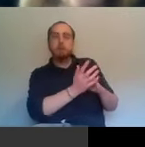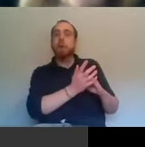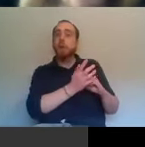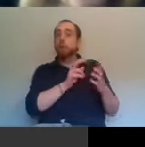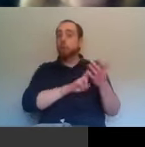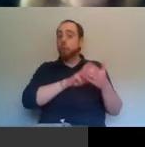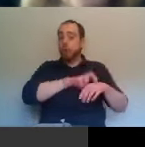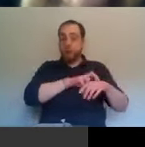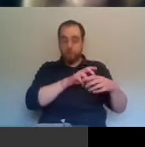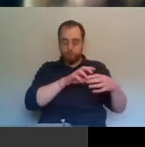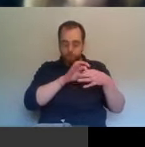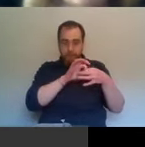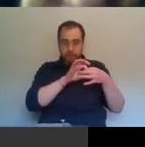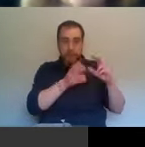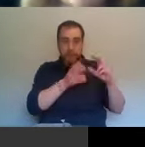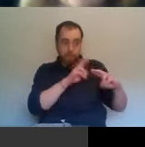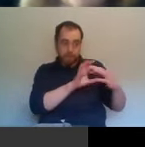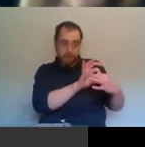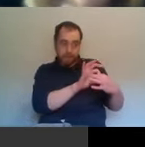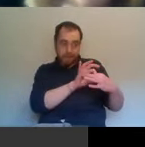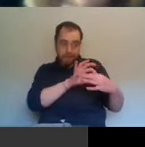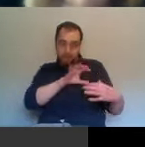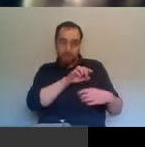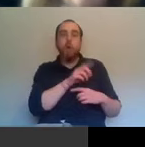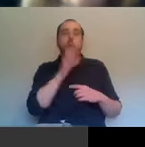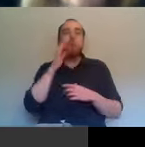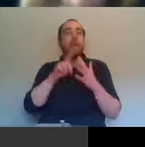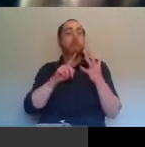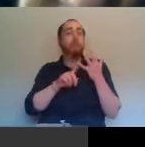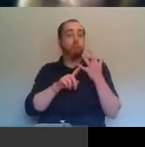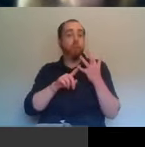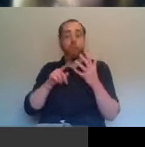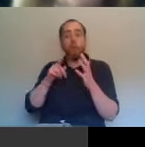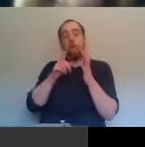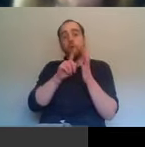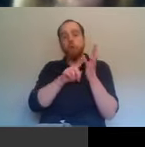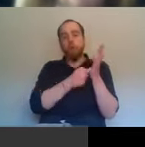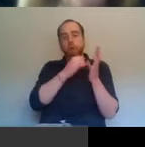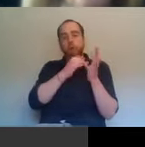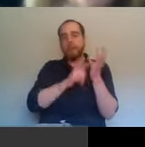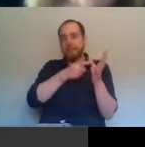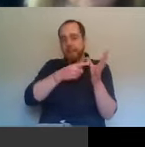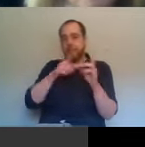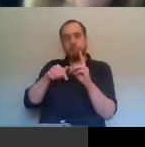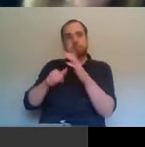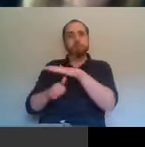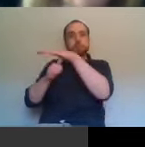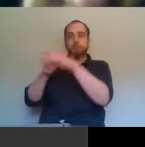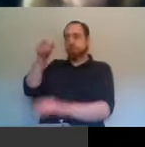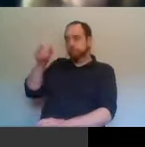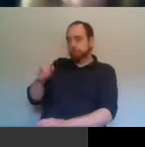I mean, when, when, when, when Ursula van der Leyen came out, uh, uh, very thoughtlessly and, um, invoked, uh,